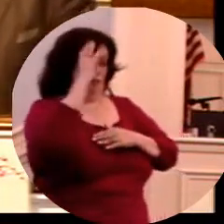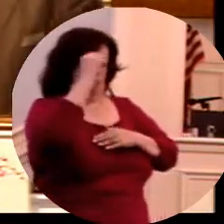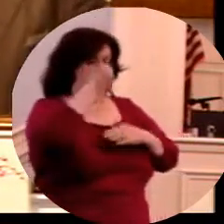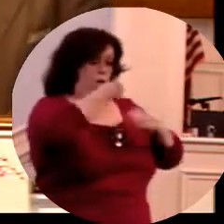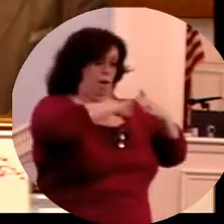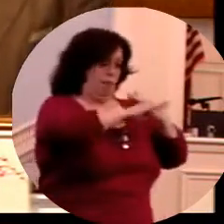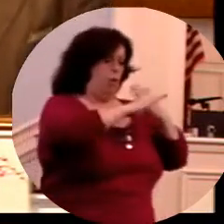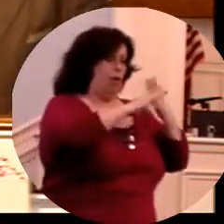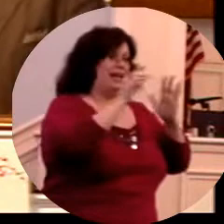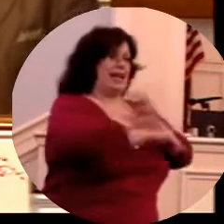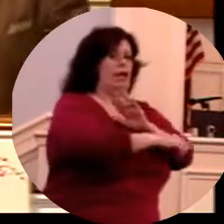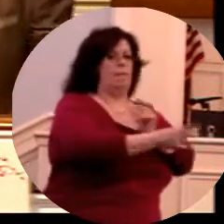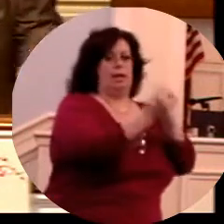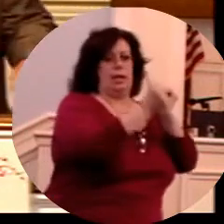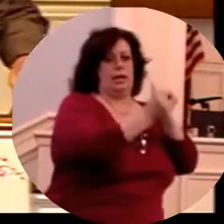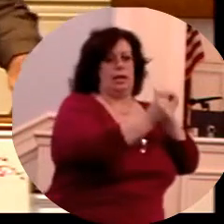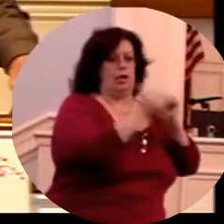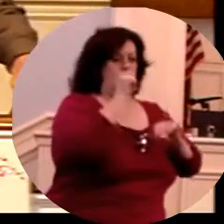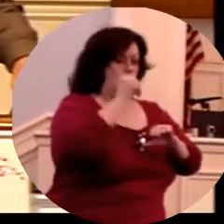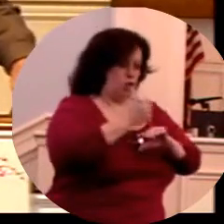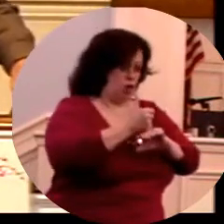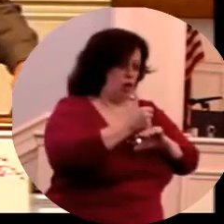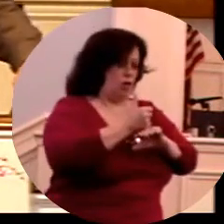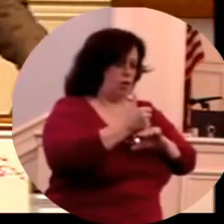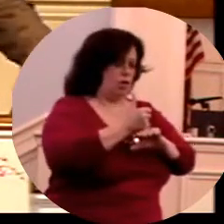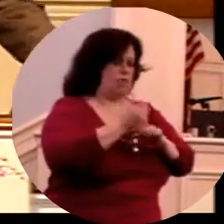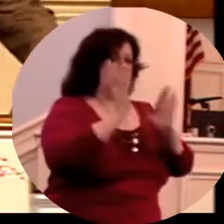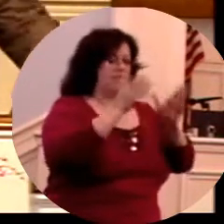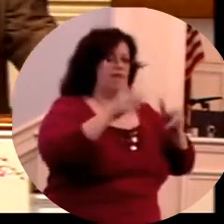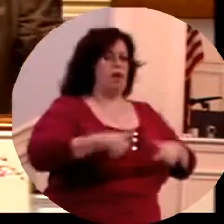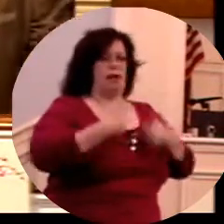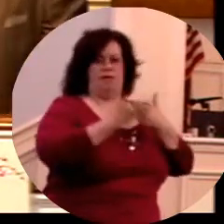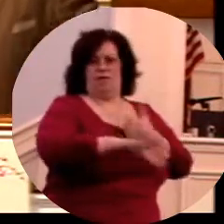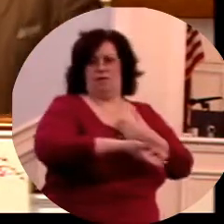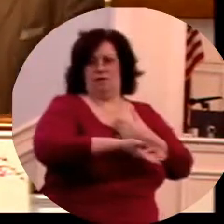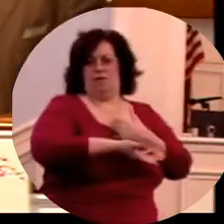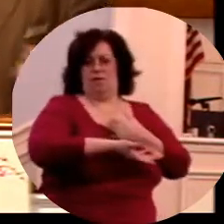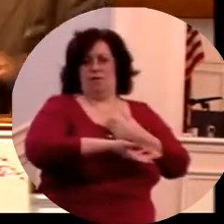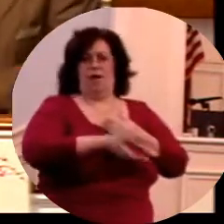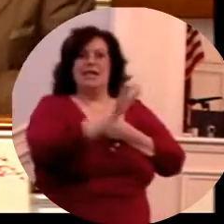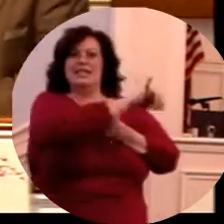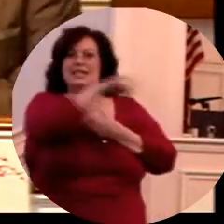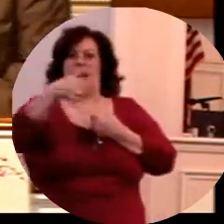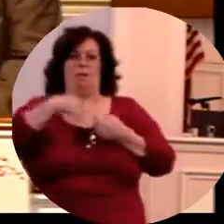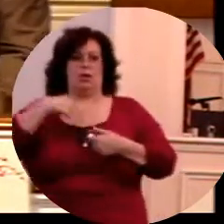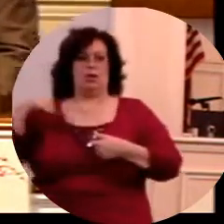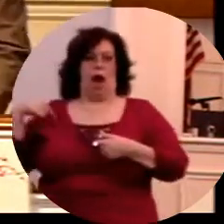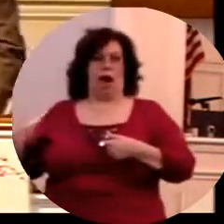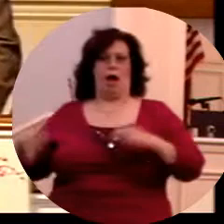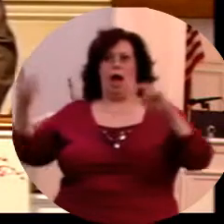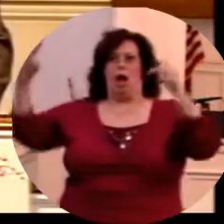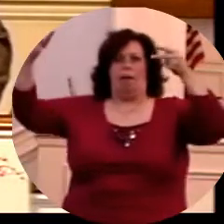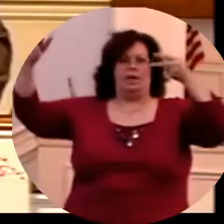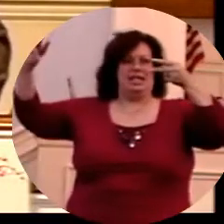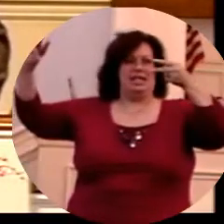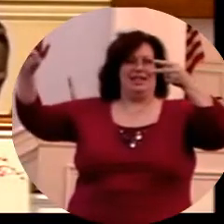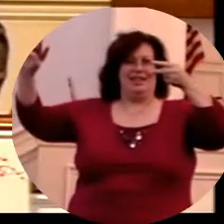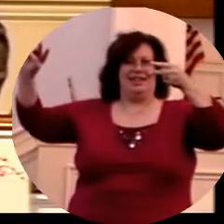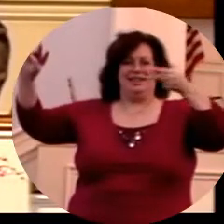see them upon the stools, if it be a son, then you shall kill him, but if it be a daughter, then she shall live. Now, in China, it's